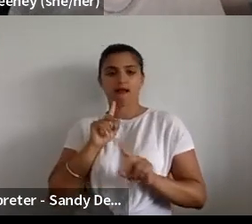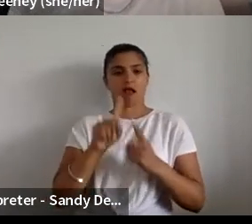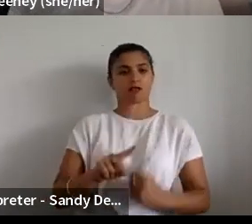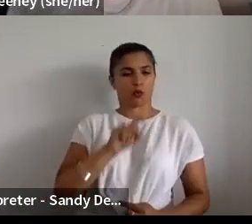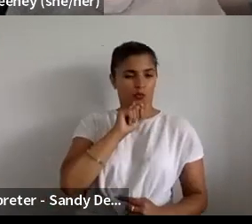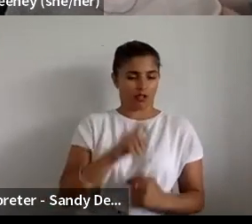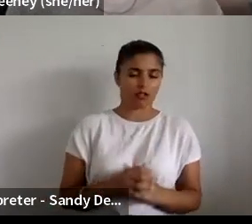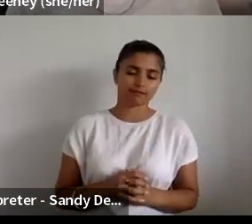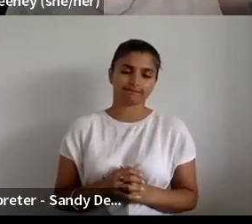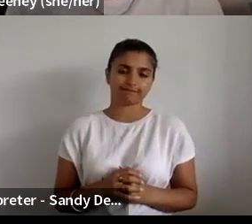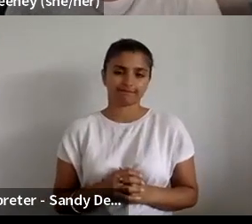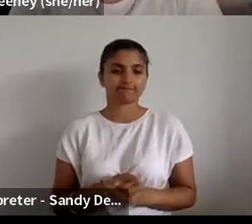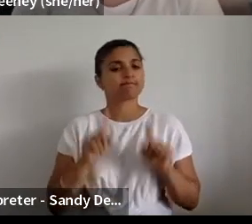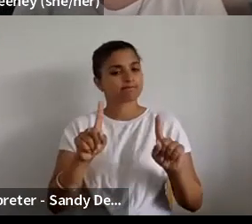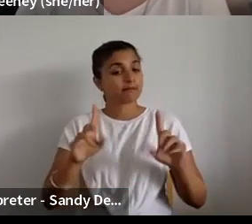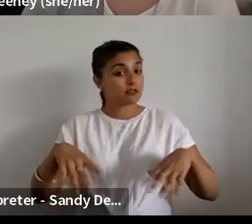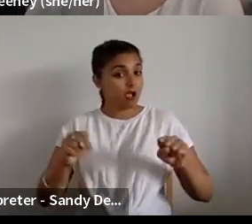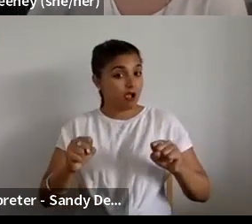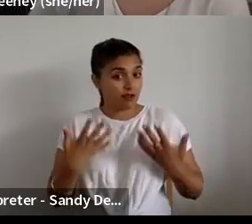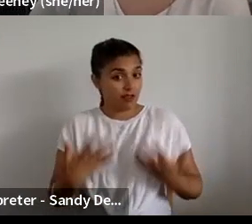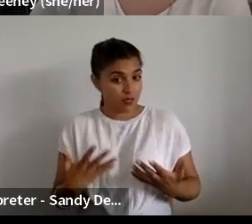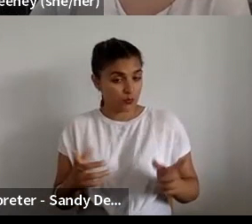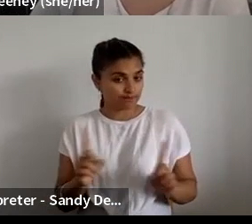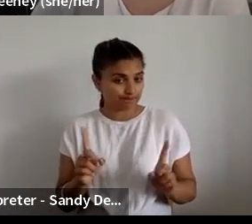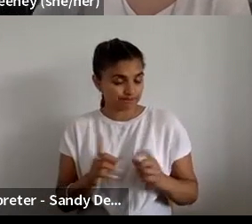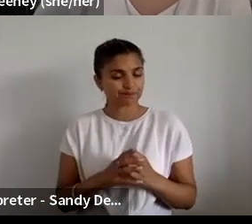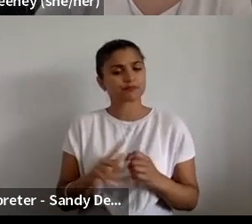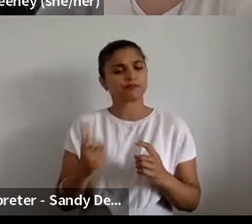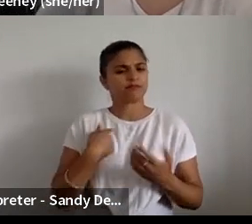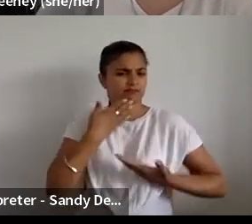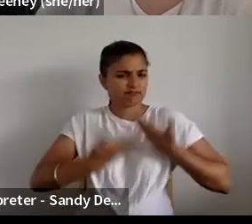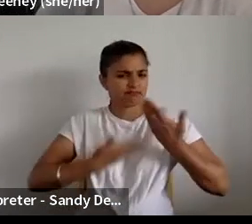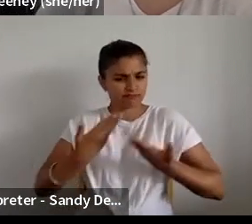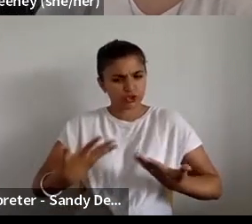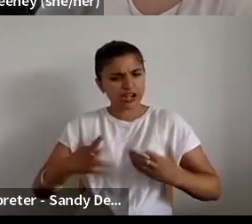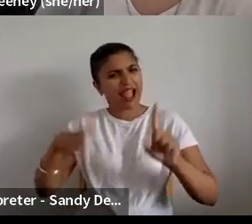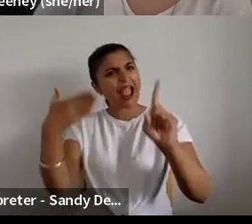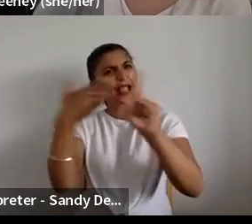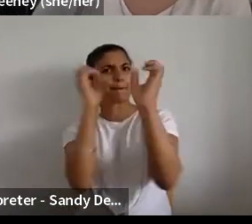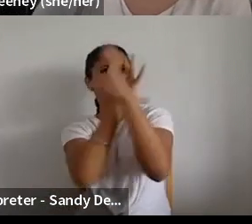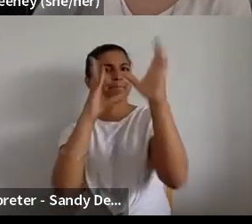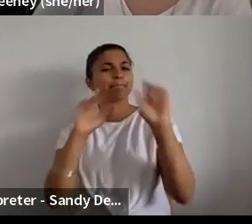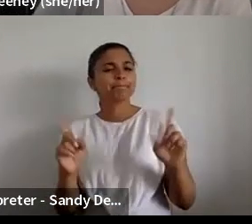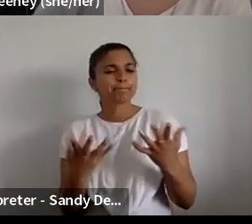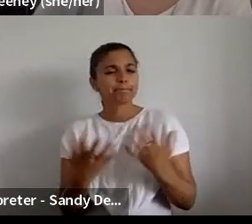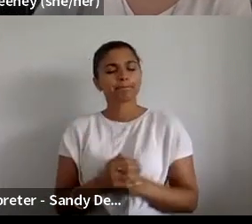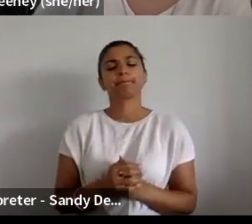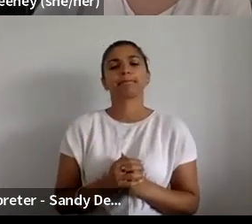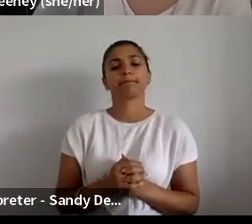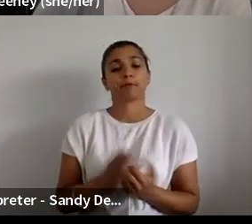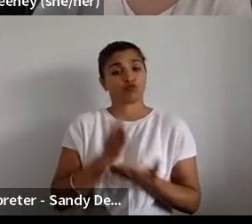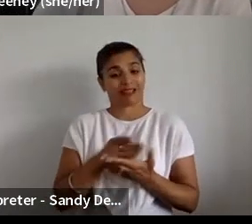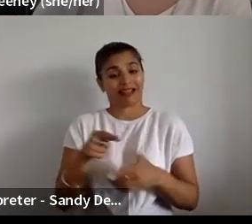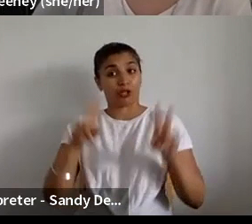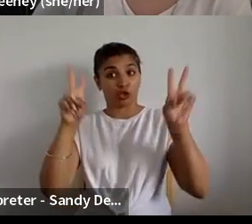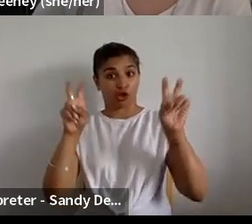So to get us started, a little bit about what we're going to do today. This event is about random selection